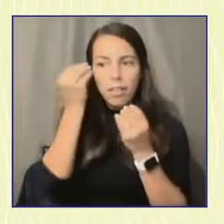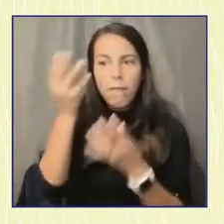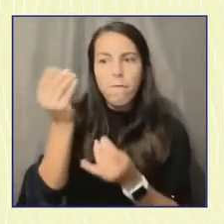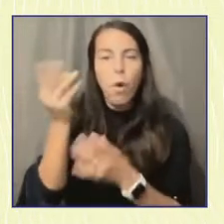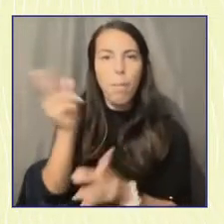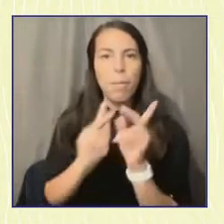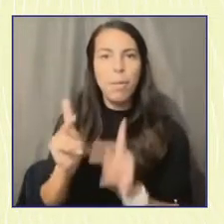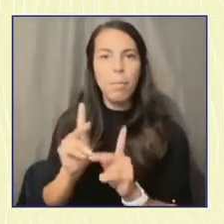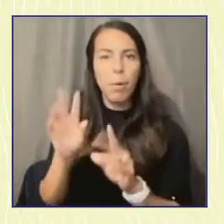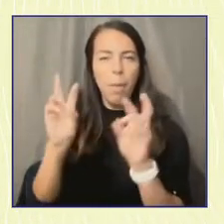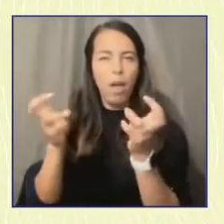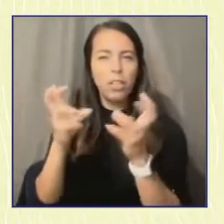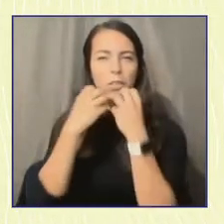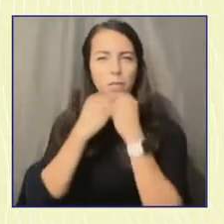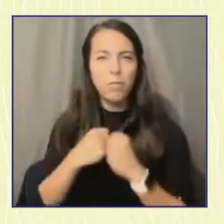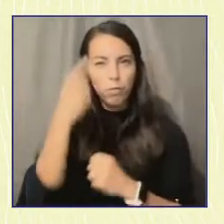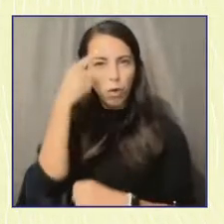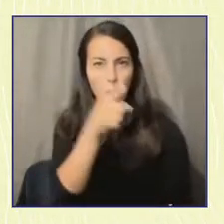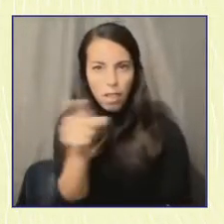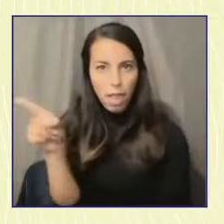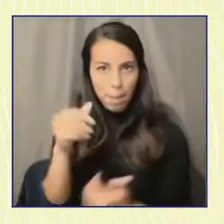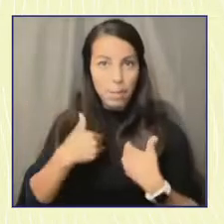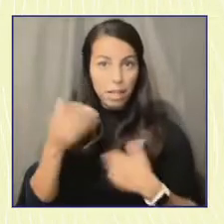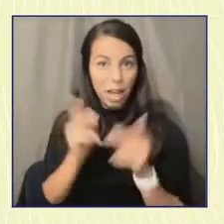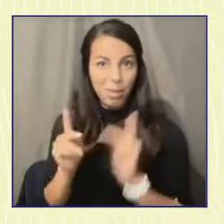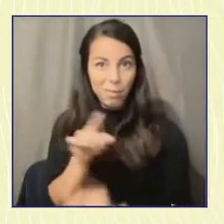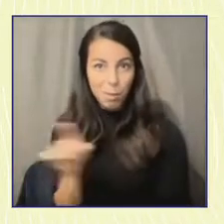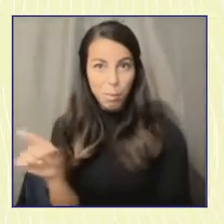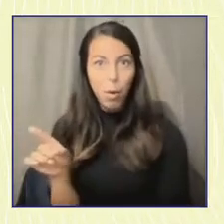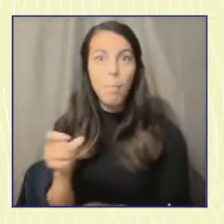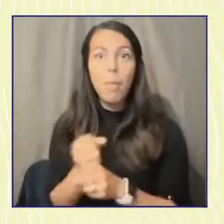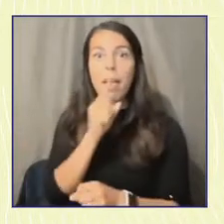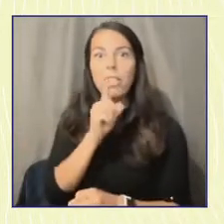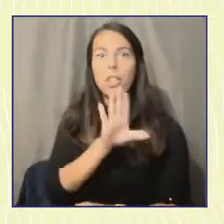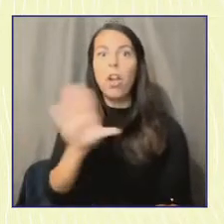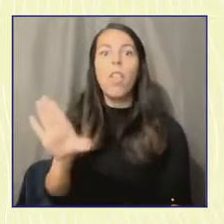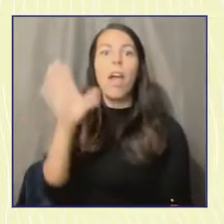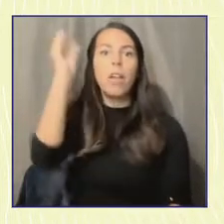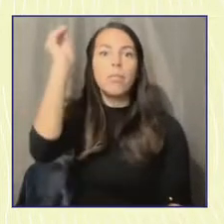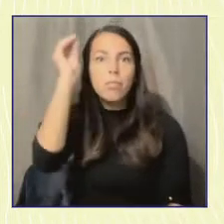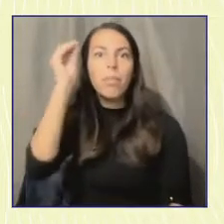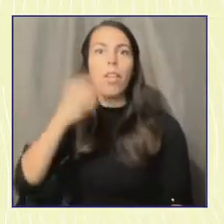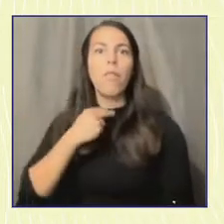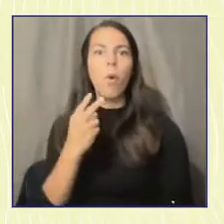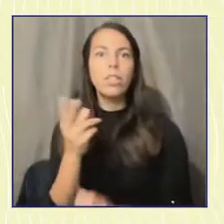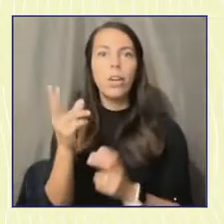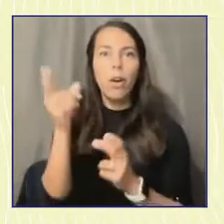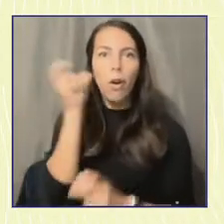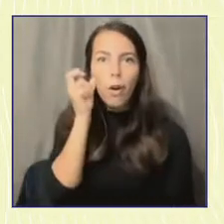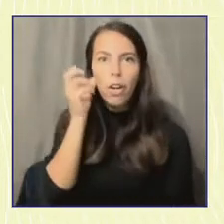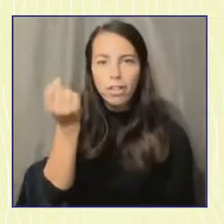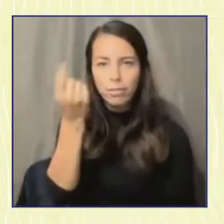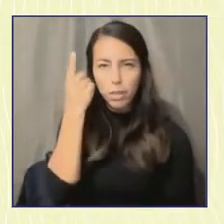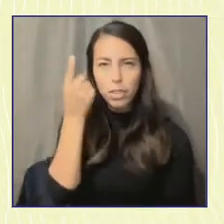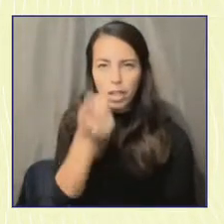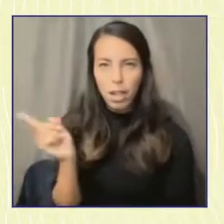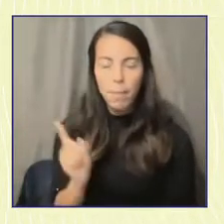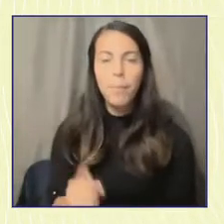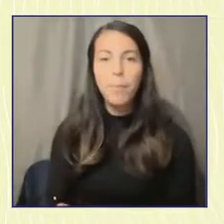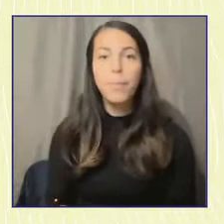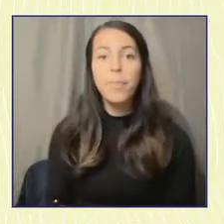incorporating them into your campaigns and making sure that they have a voice. And obviously that's just looking at policymakers, but I think for a lot of different